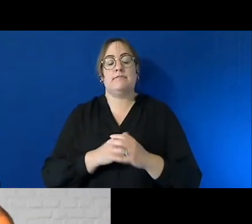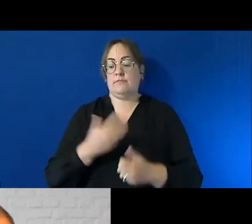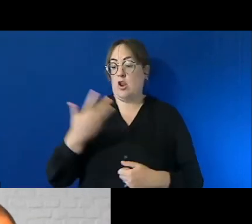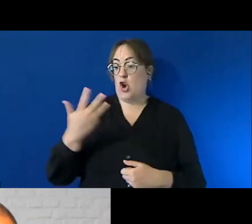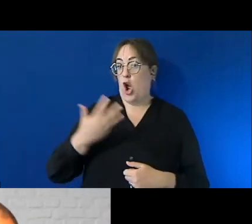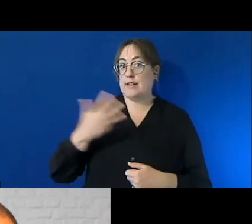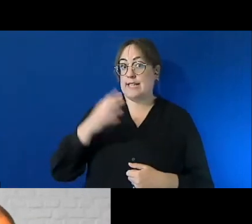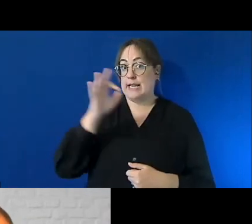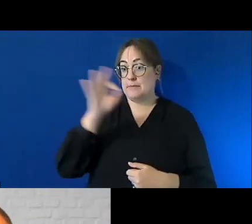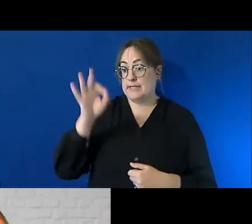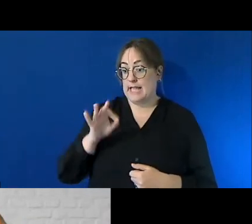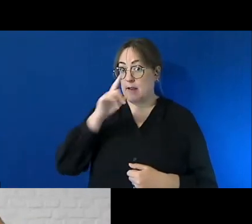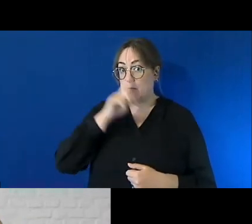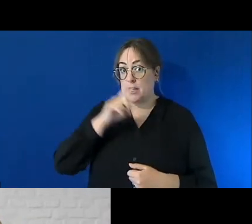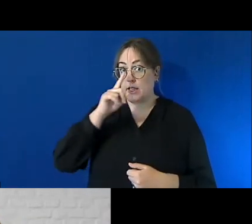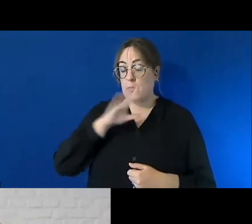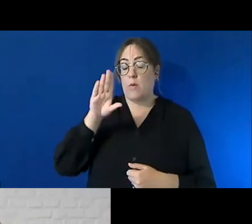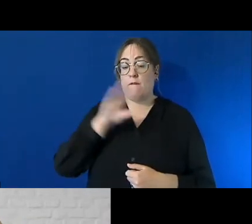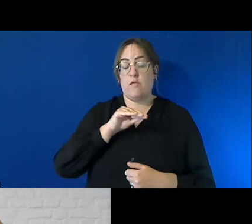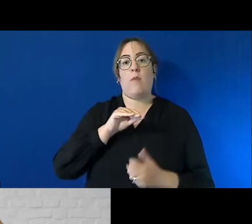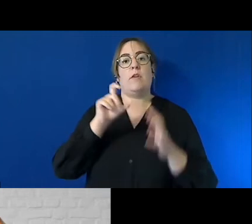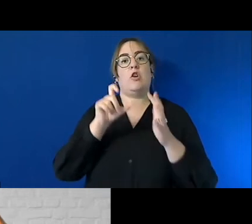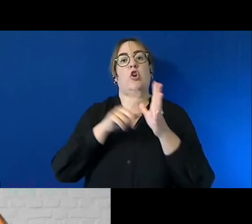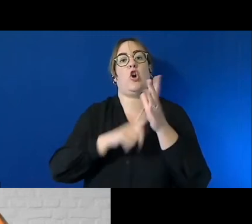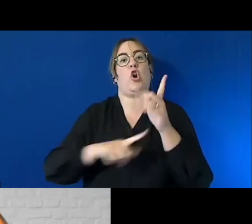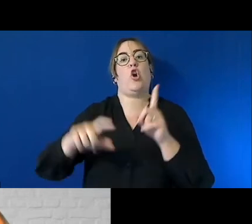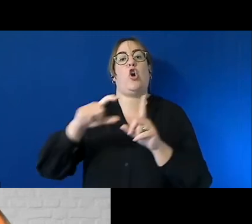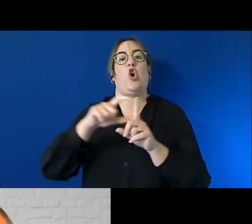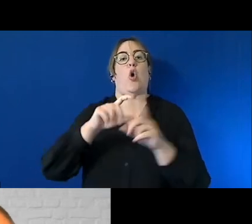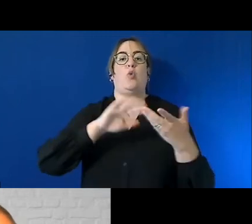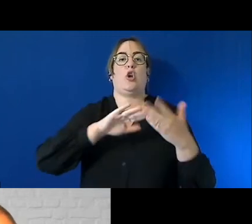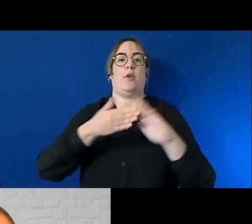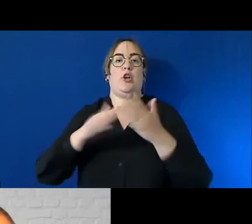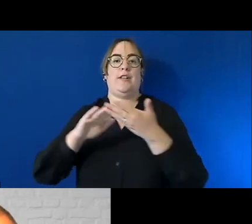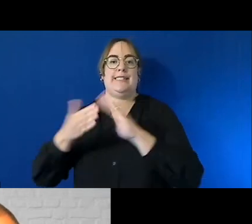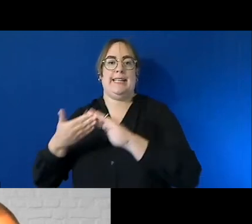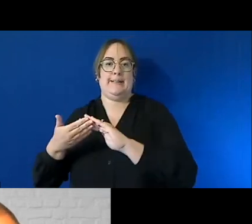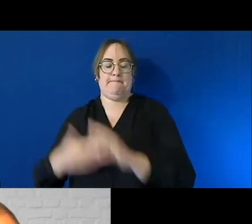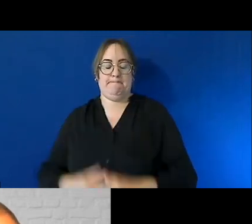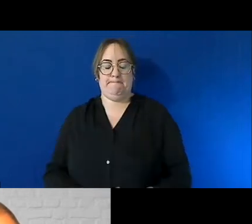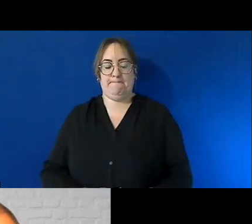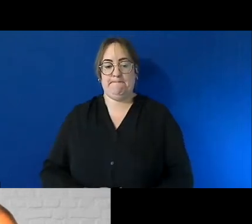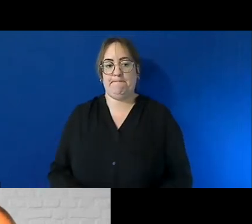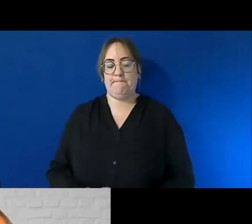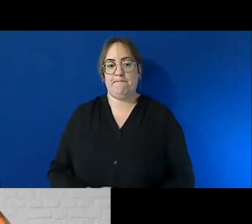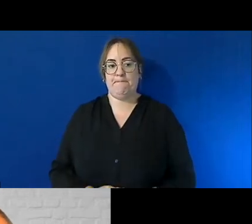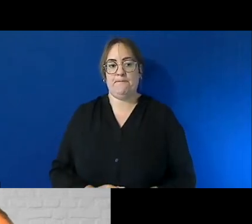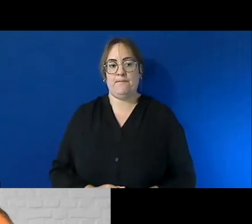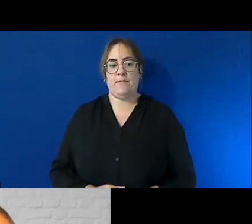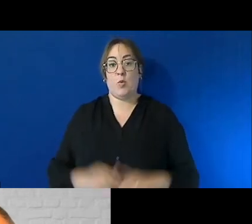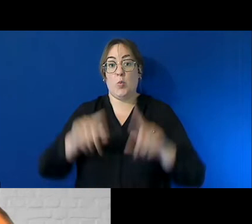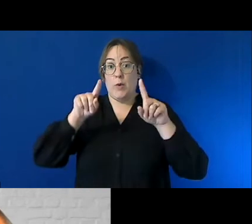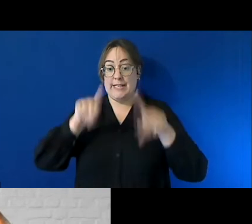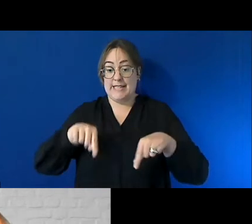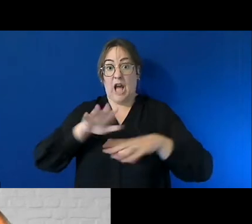employees are from uh the cultural and linguistically diverse backgrounds we started back in